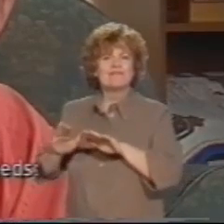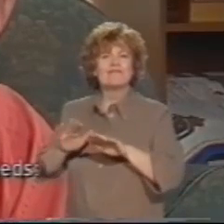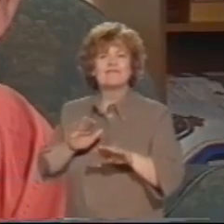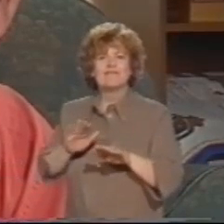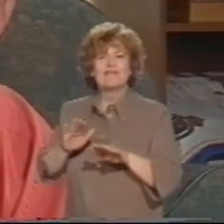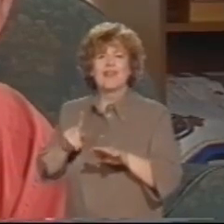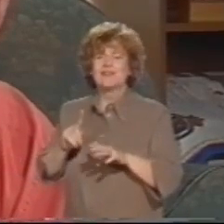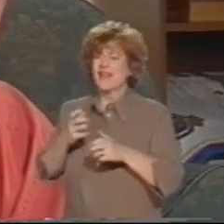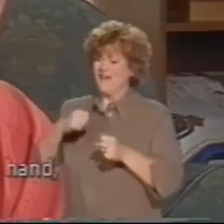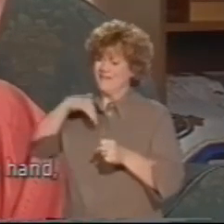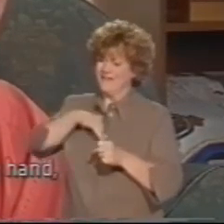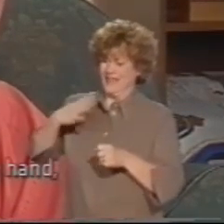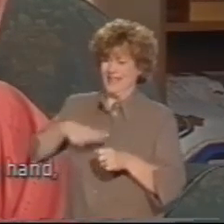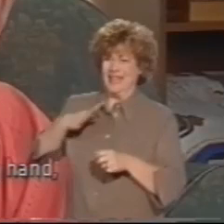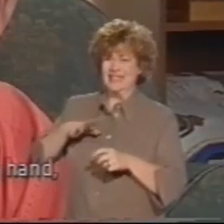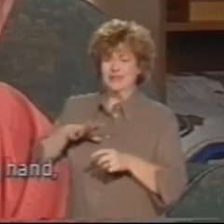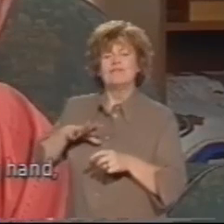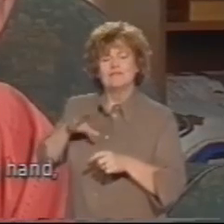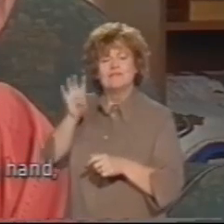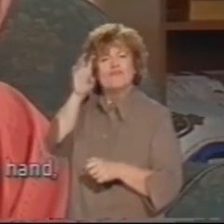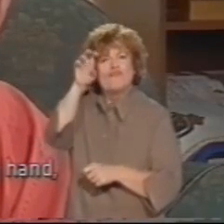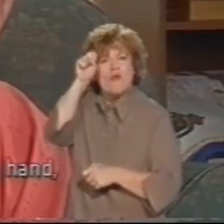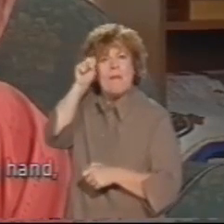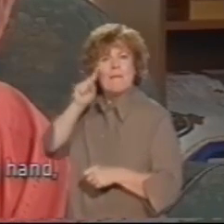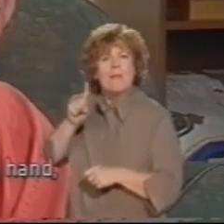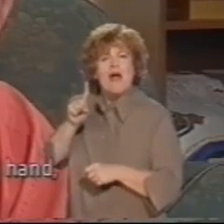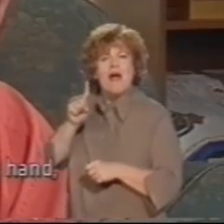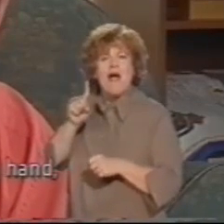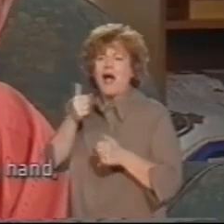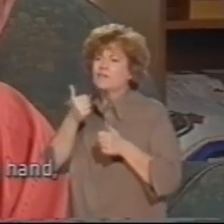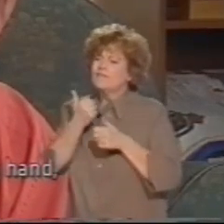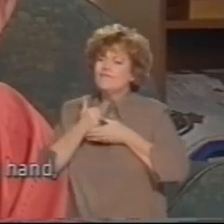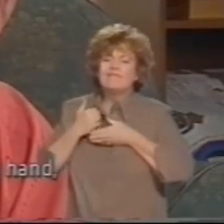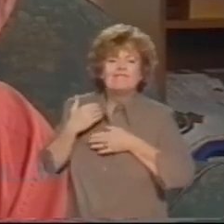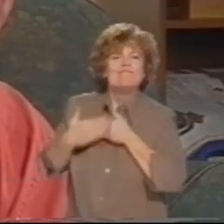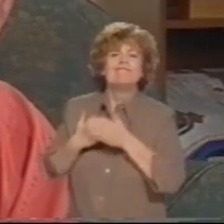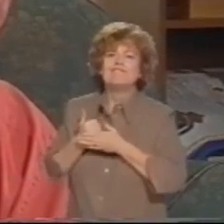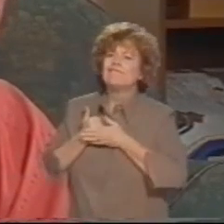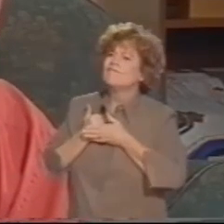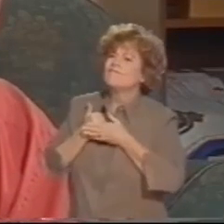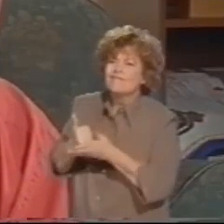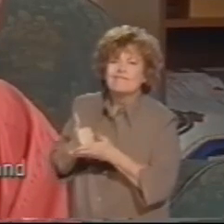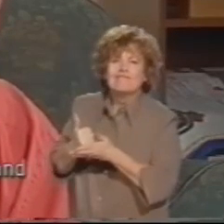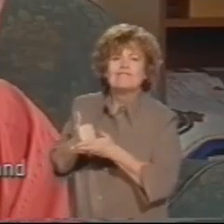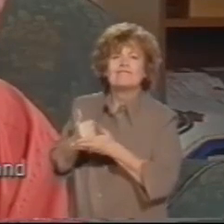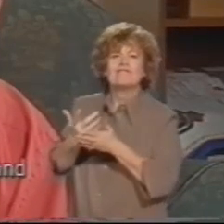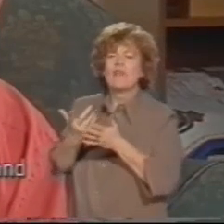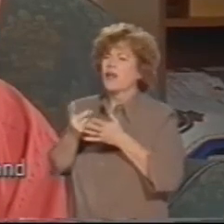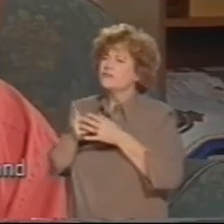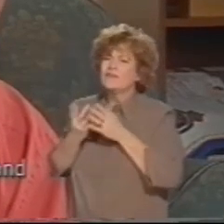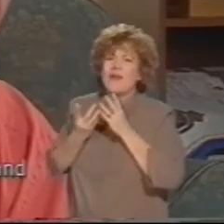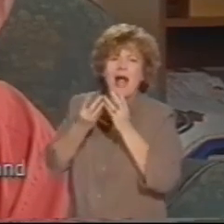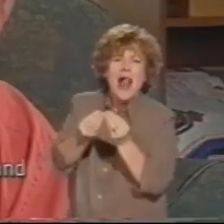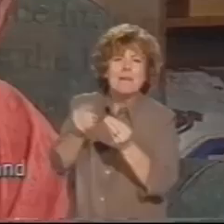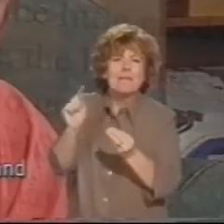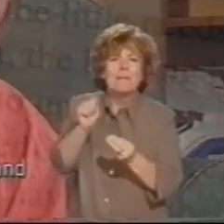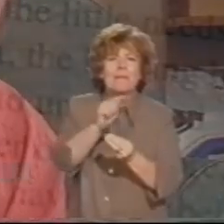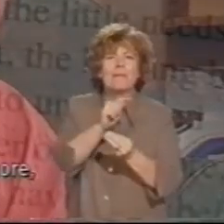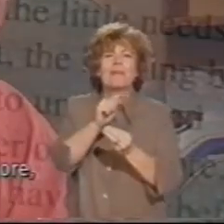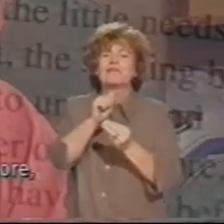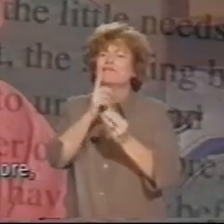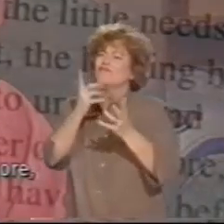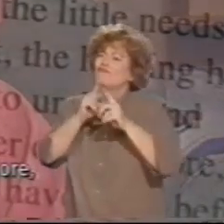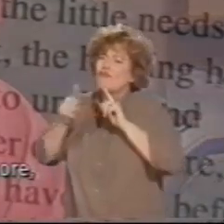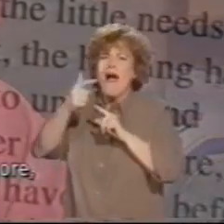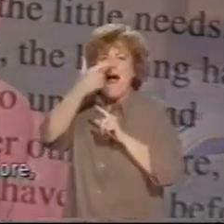needs. The kind, act, the helping hand. Try earnestly to understand